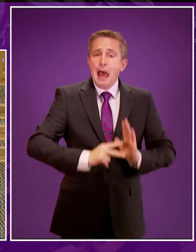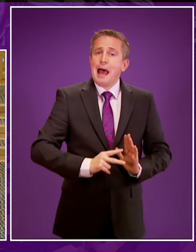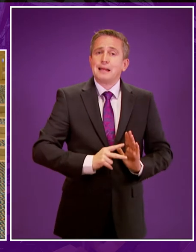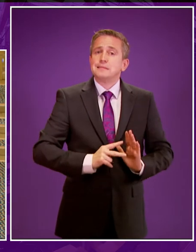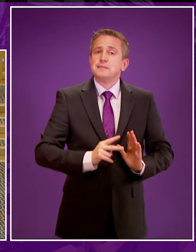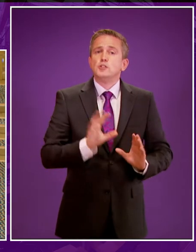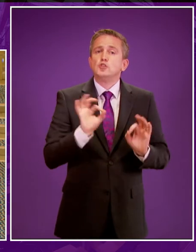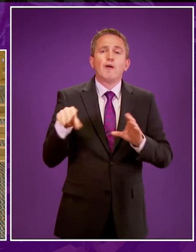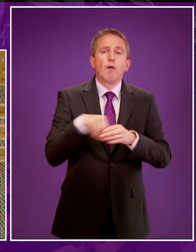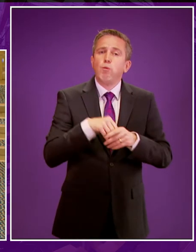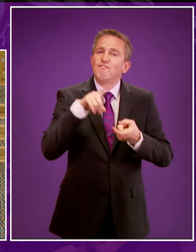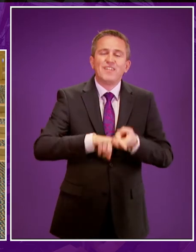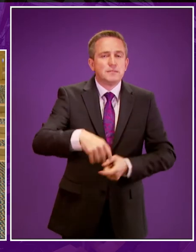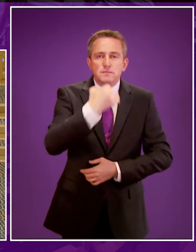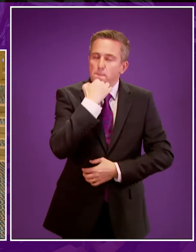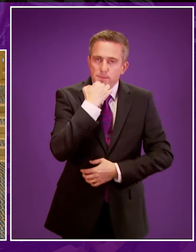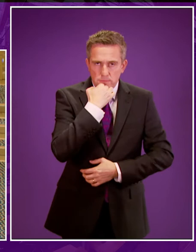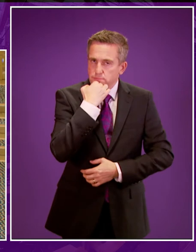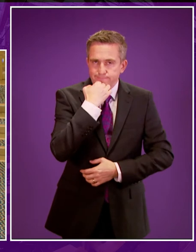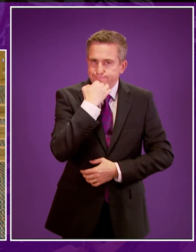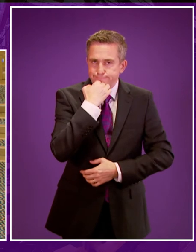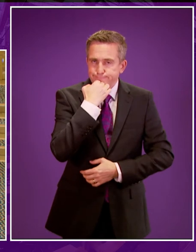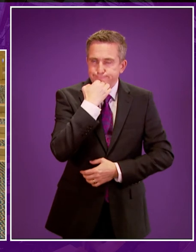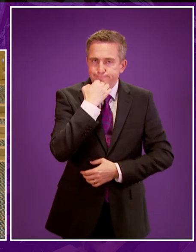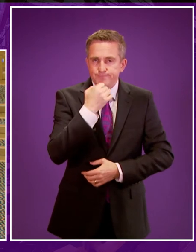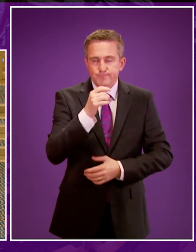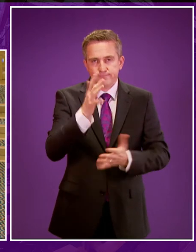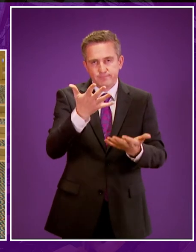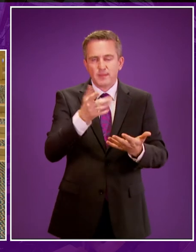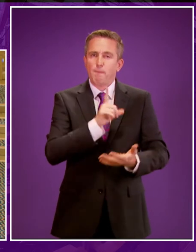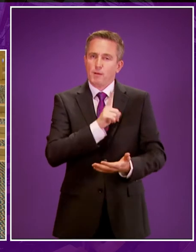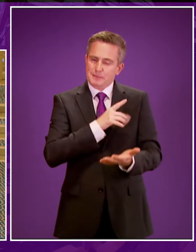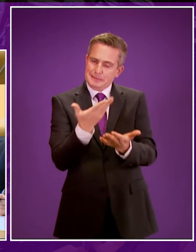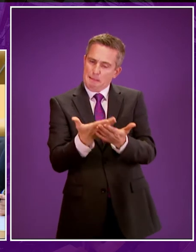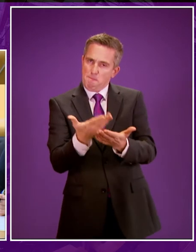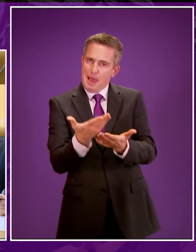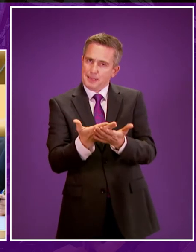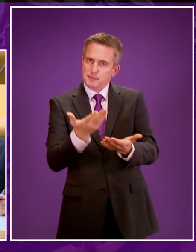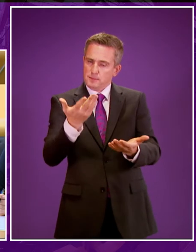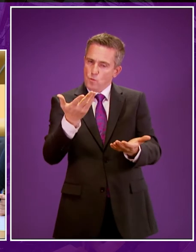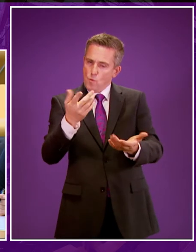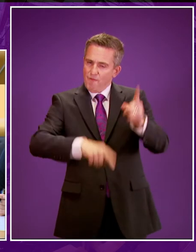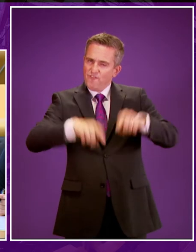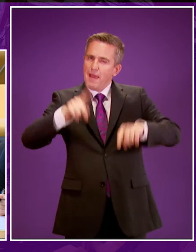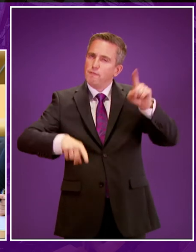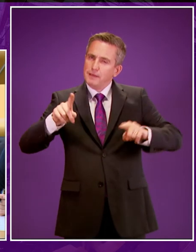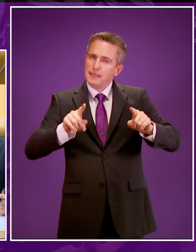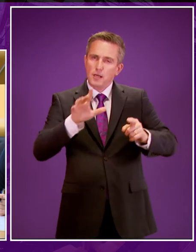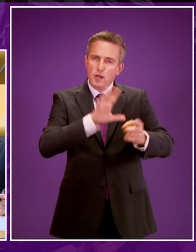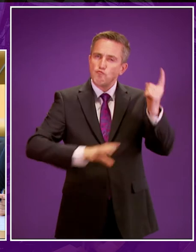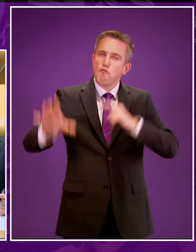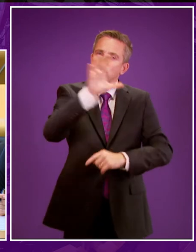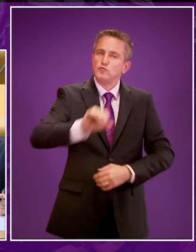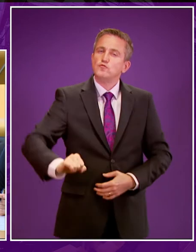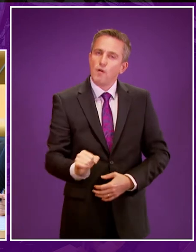to put fixed numbers within the plan because we recognise that there will be varying needs depending on the different sectors across Scotland. We